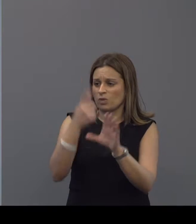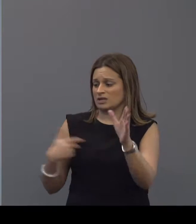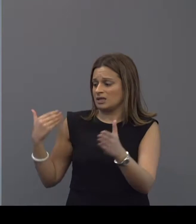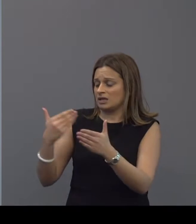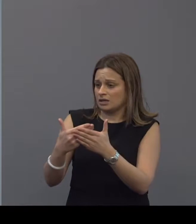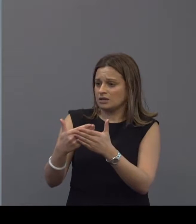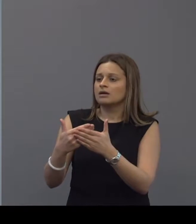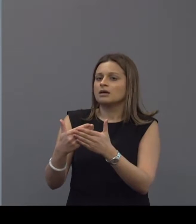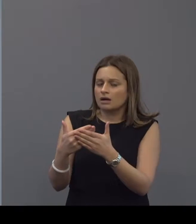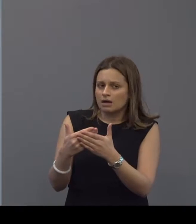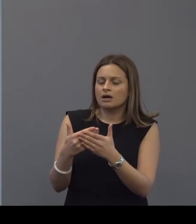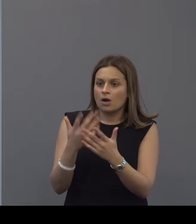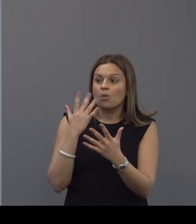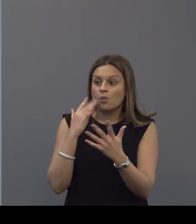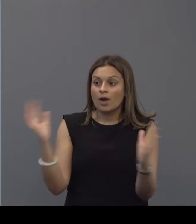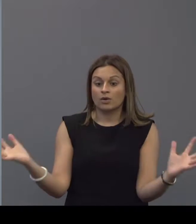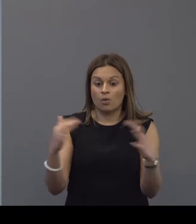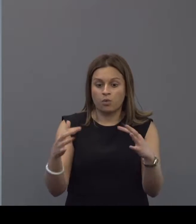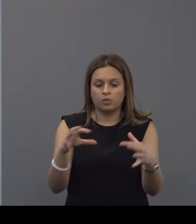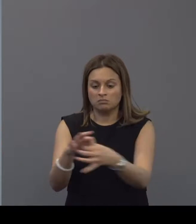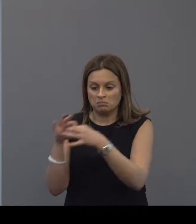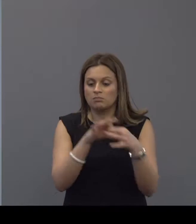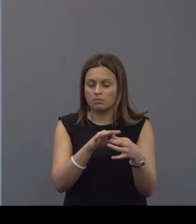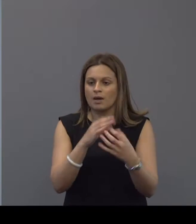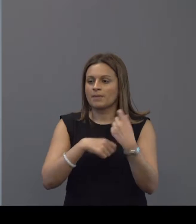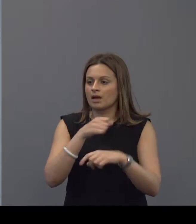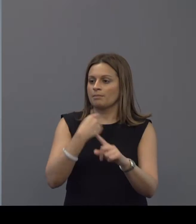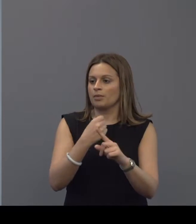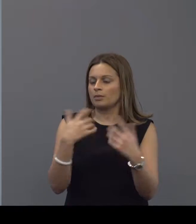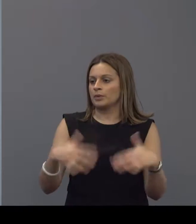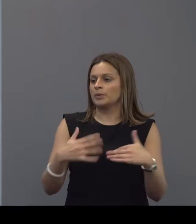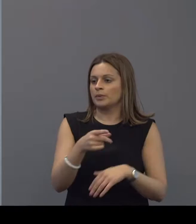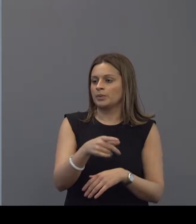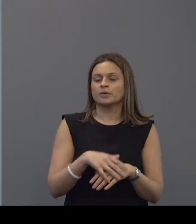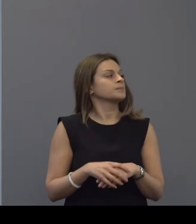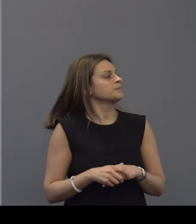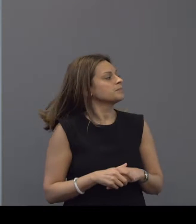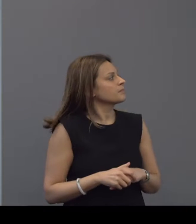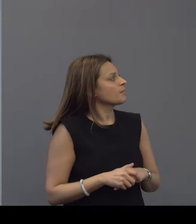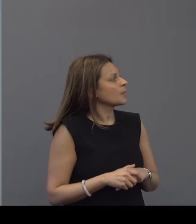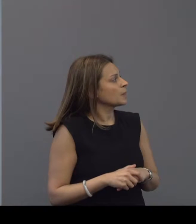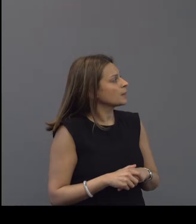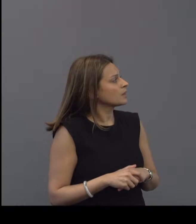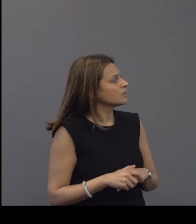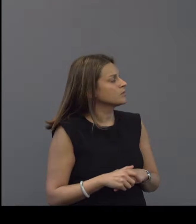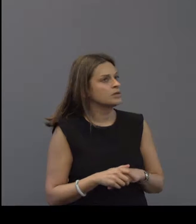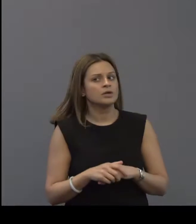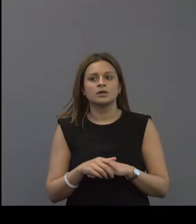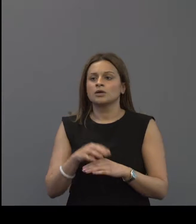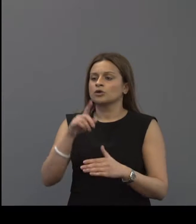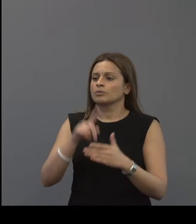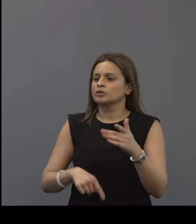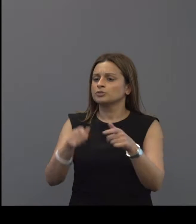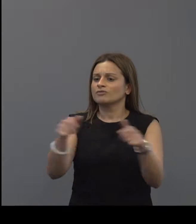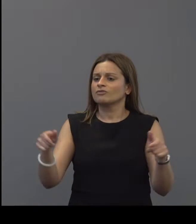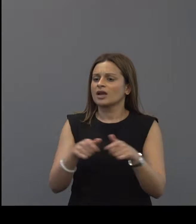last year that actually it's when we come together we can make the most impact the commissioning framework was launched